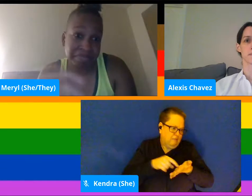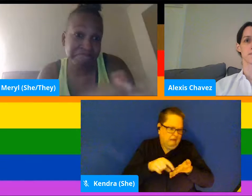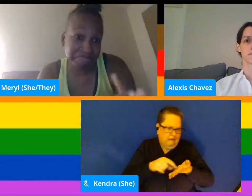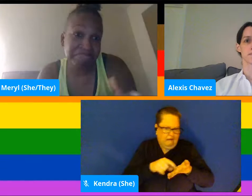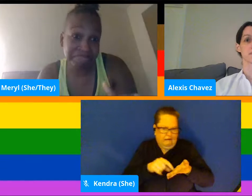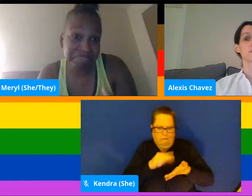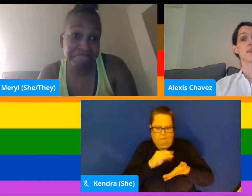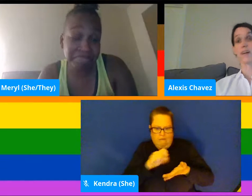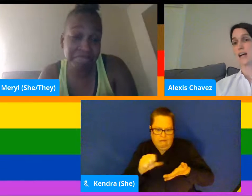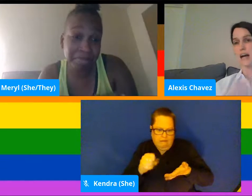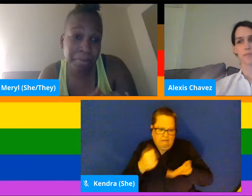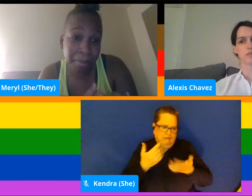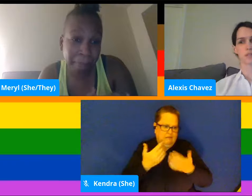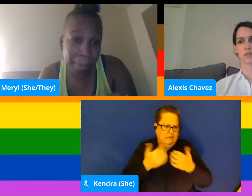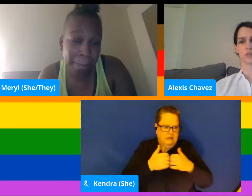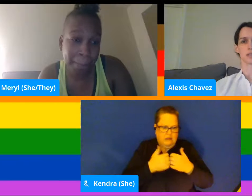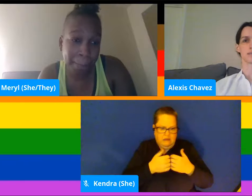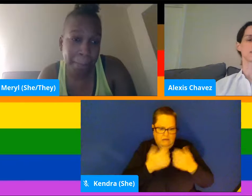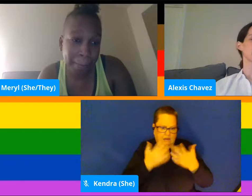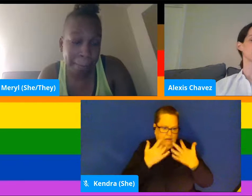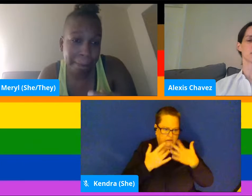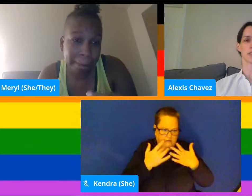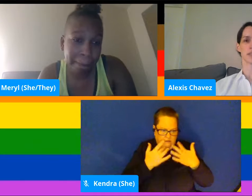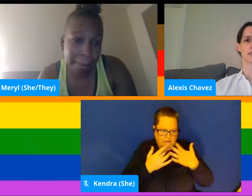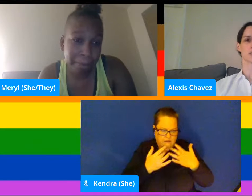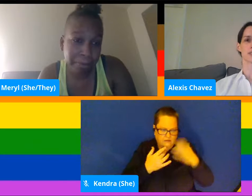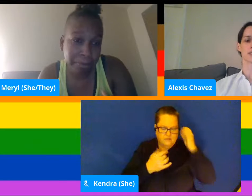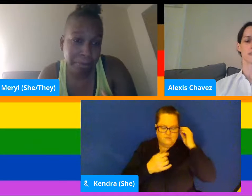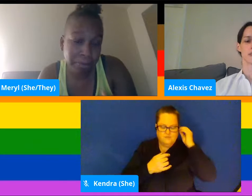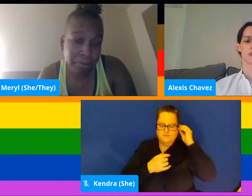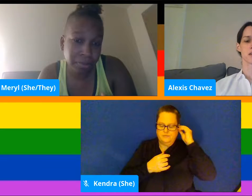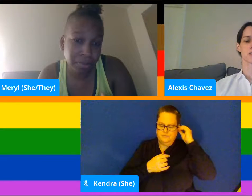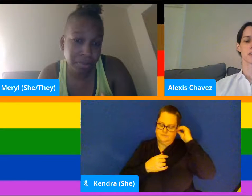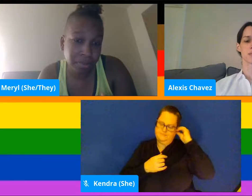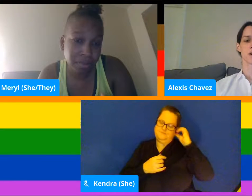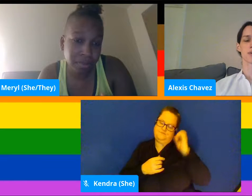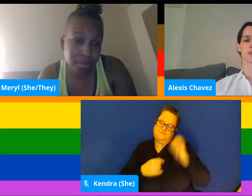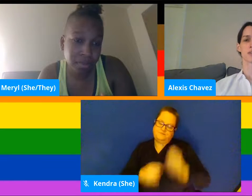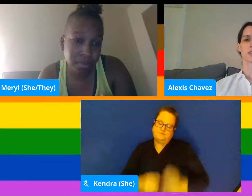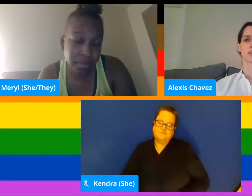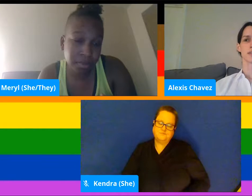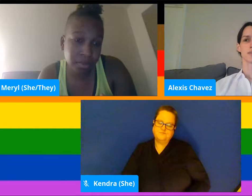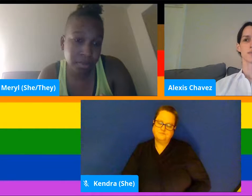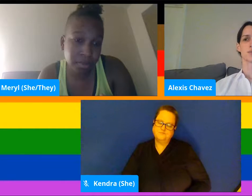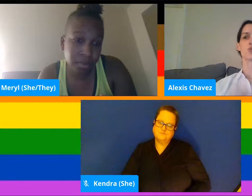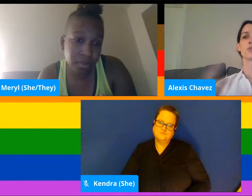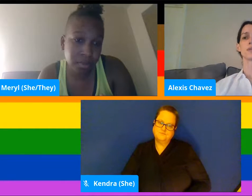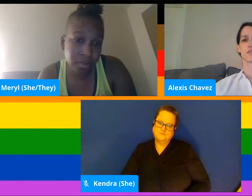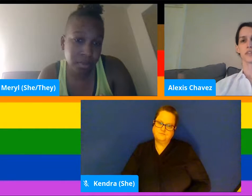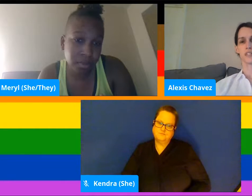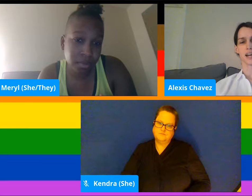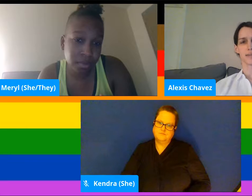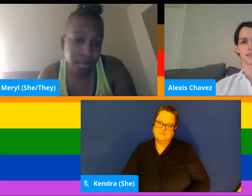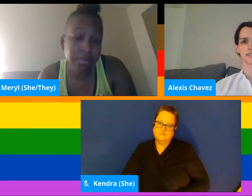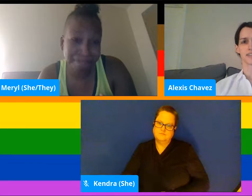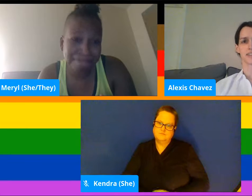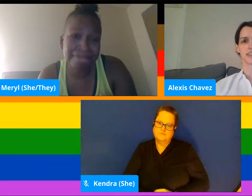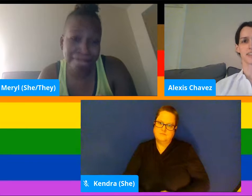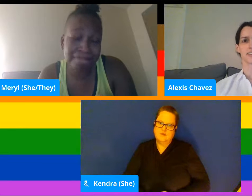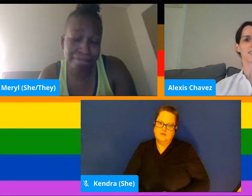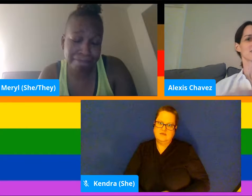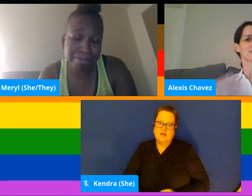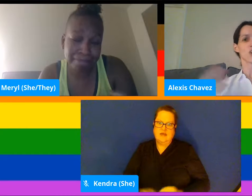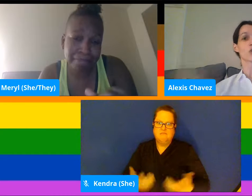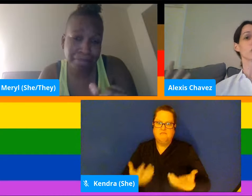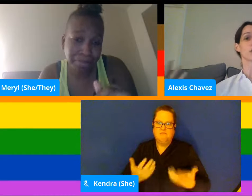It's just absolutely absolutely. And there's just there's almost too much free time in the sense